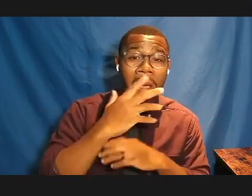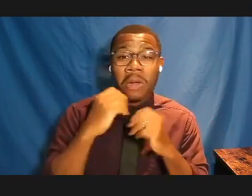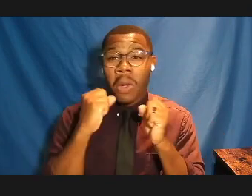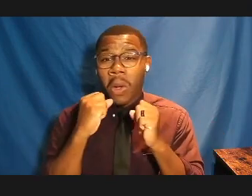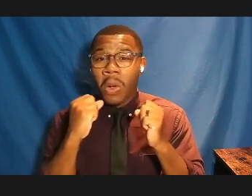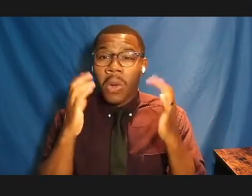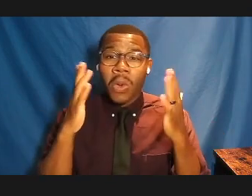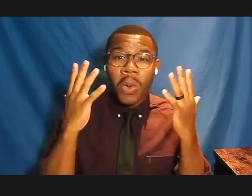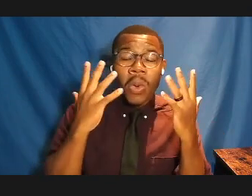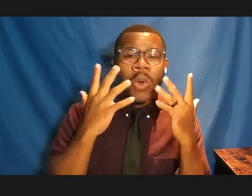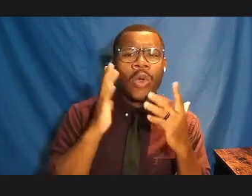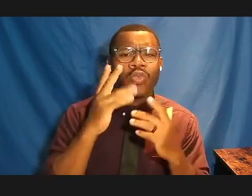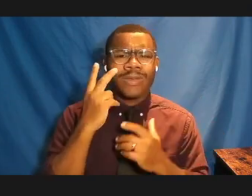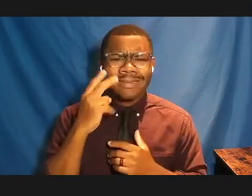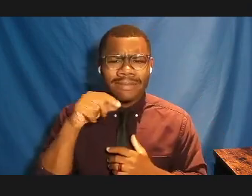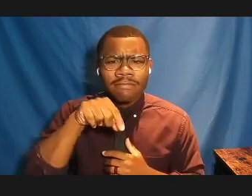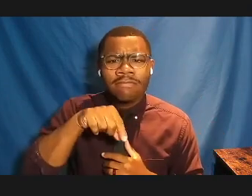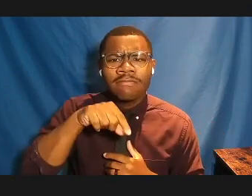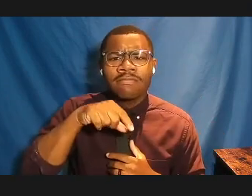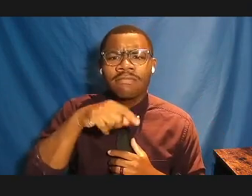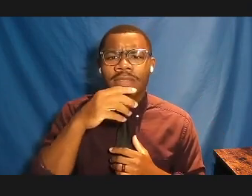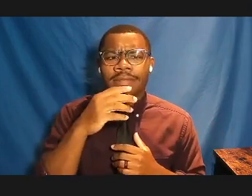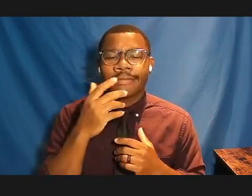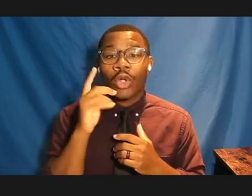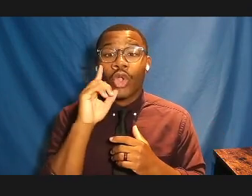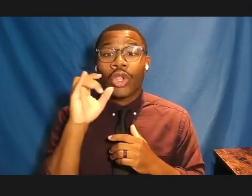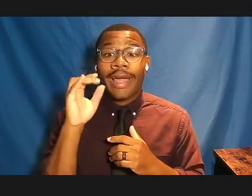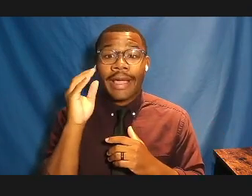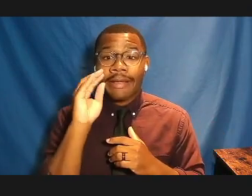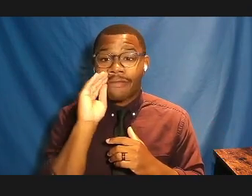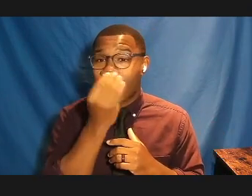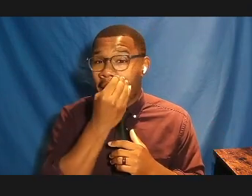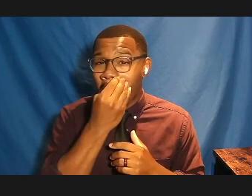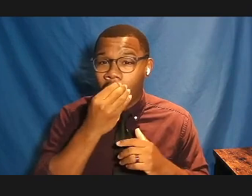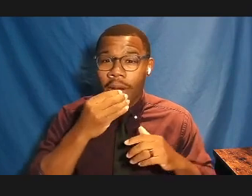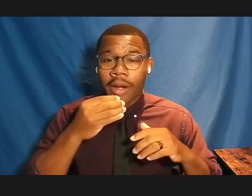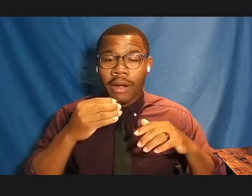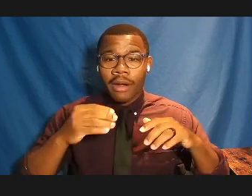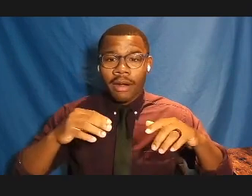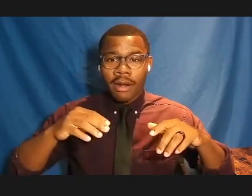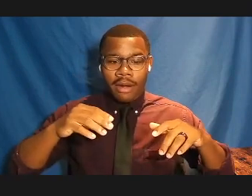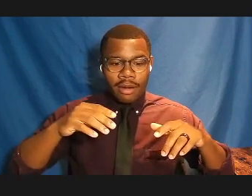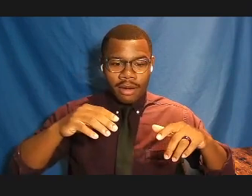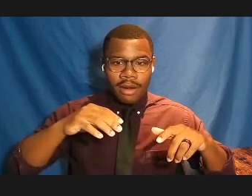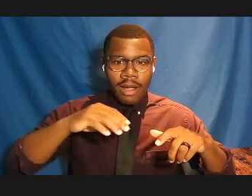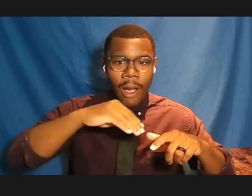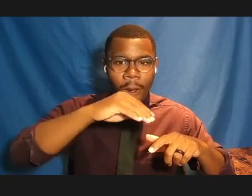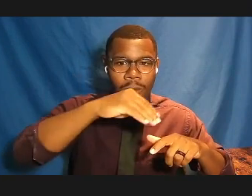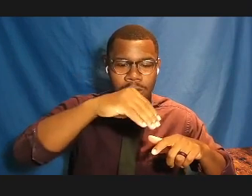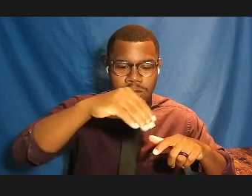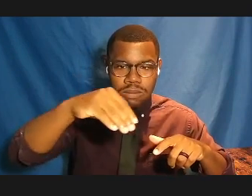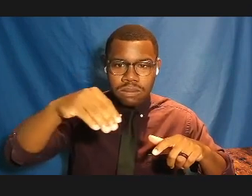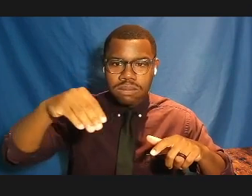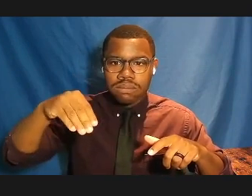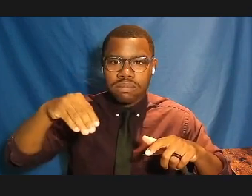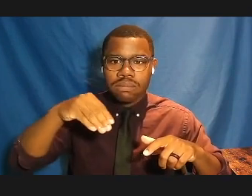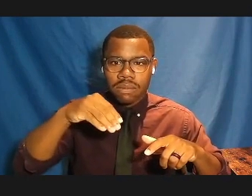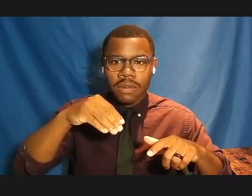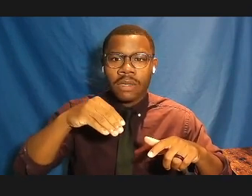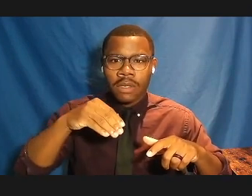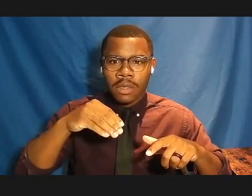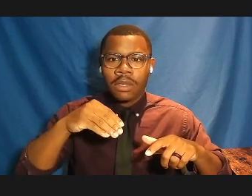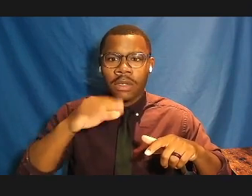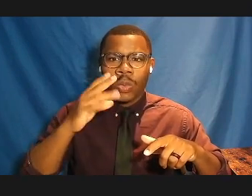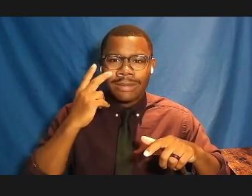circles the dough ball that you're going to create. Women's knowledge and the economy